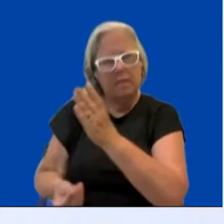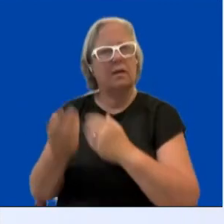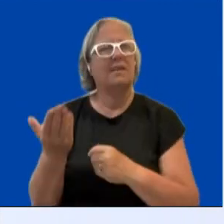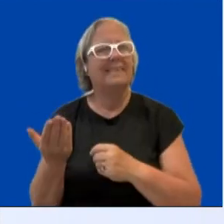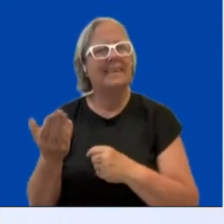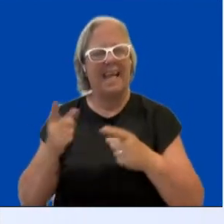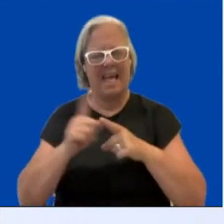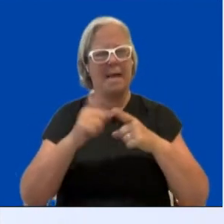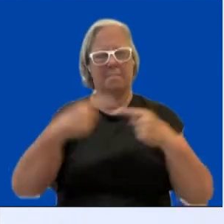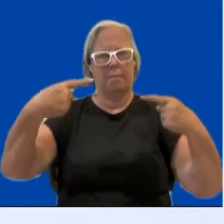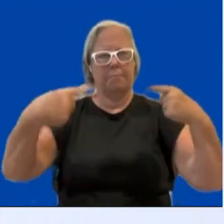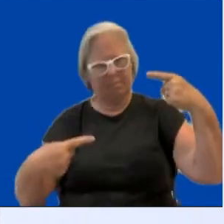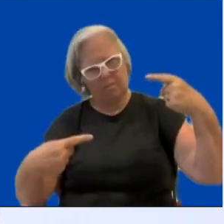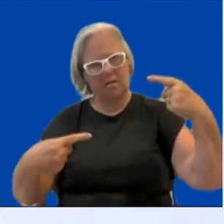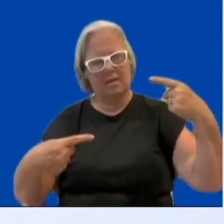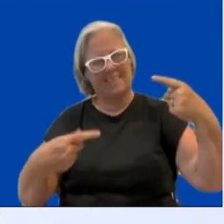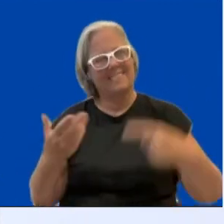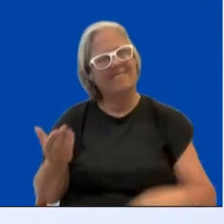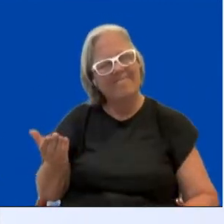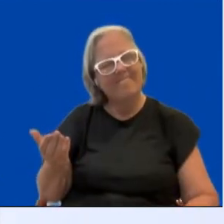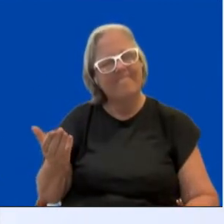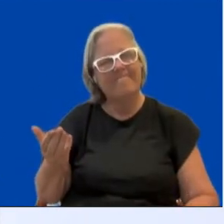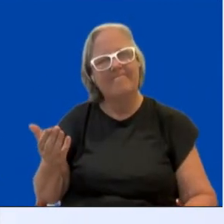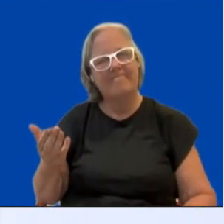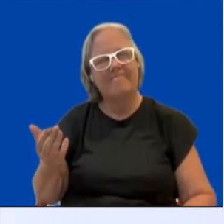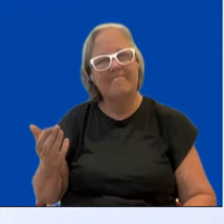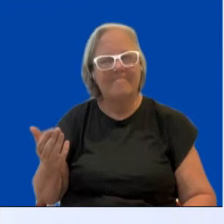And my third remark in this sense is that